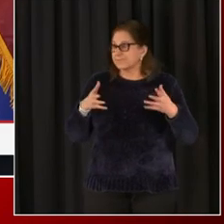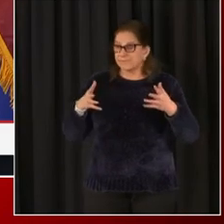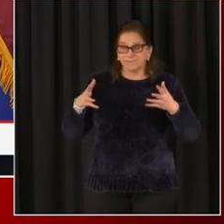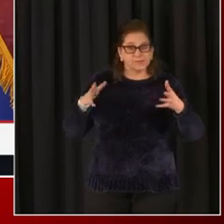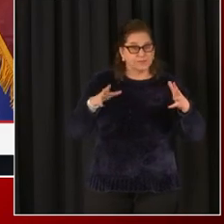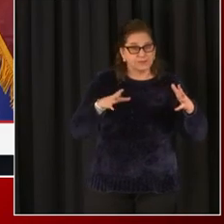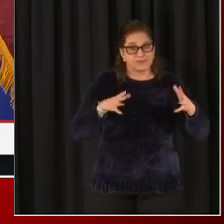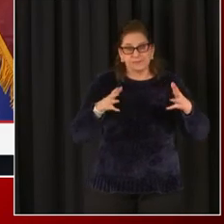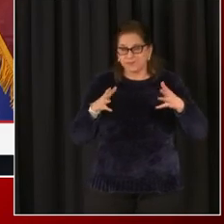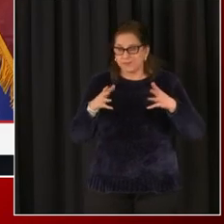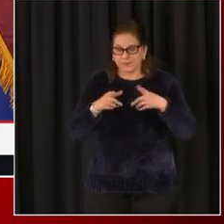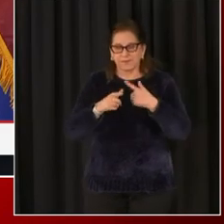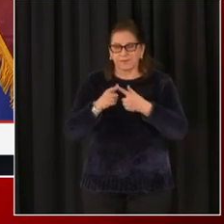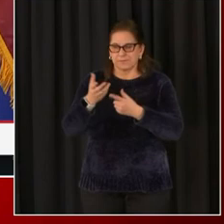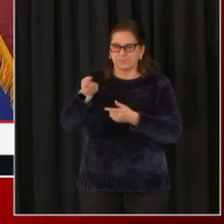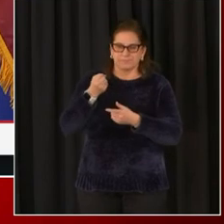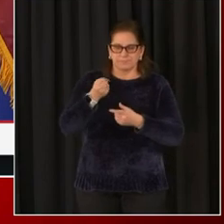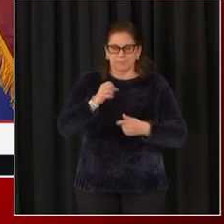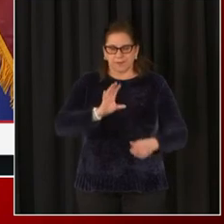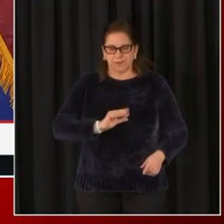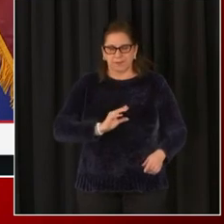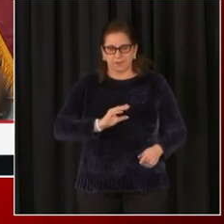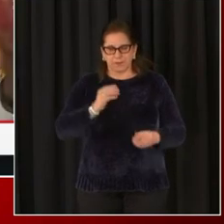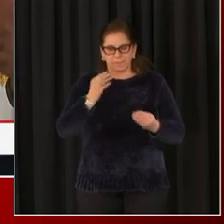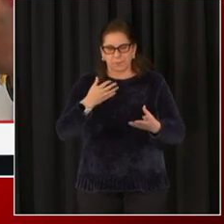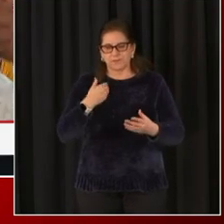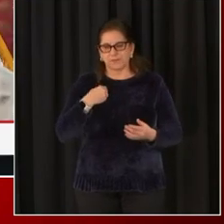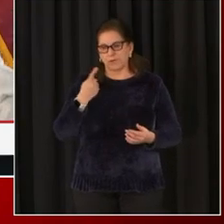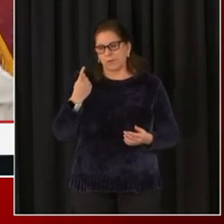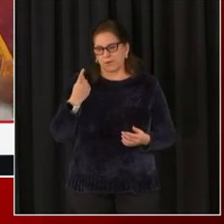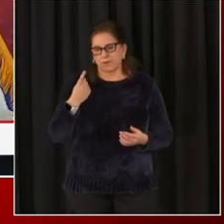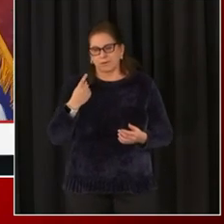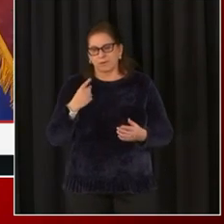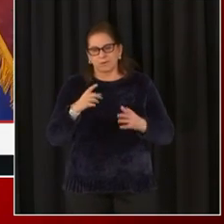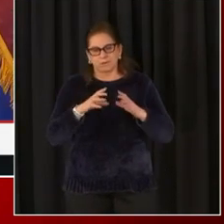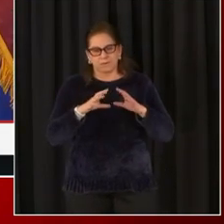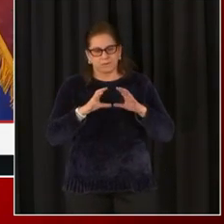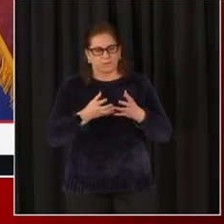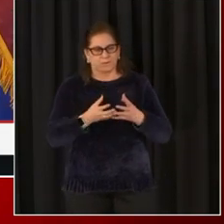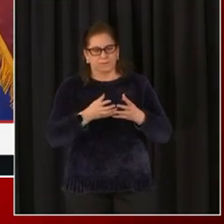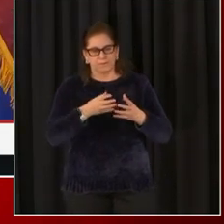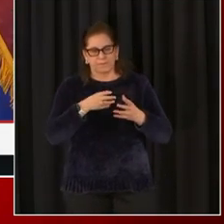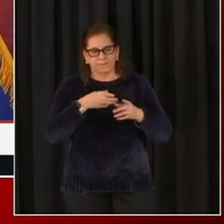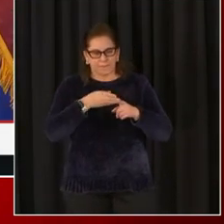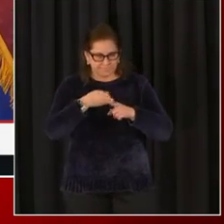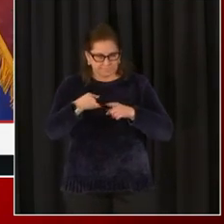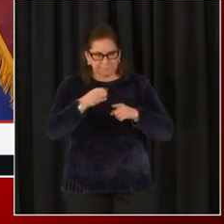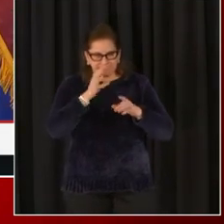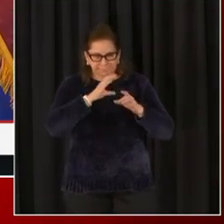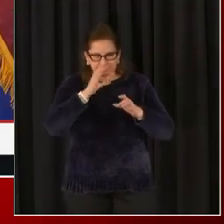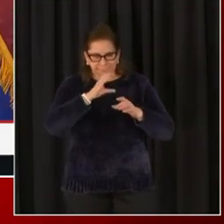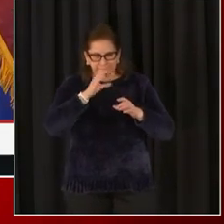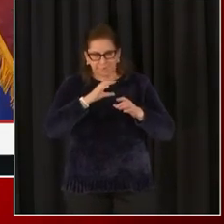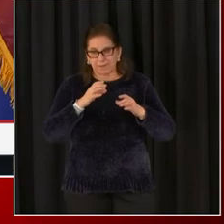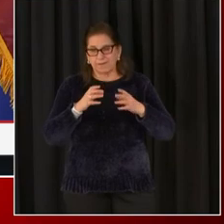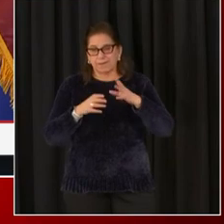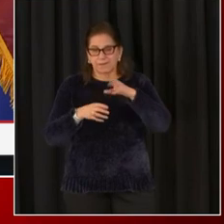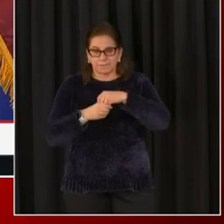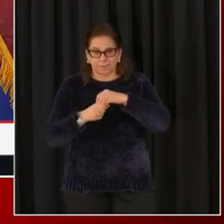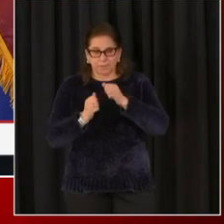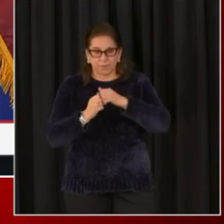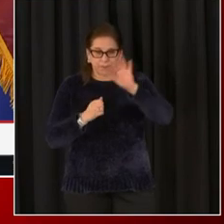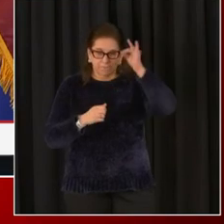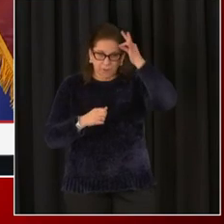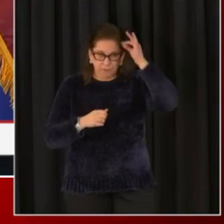we're certainly going to be working on one, uh, MPD internally, but I'm sure that, uh, just across government, uh, at, even at the federal level,